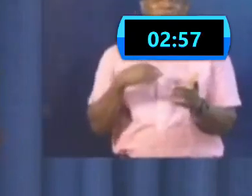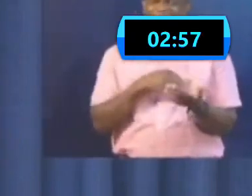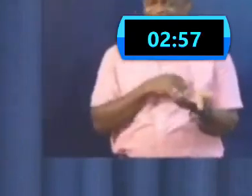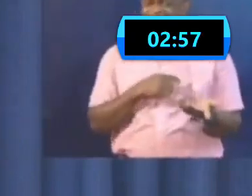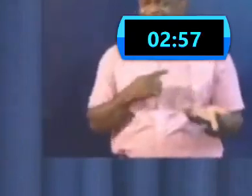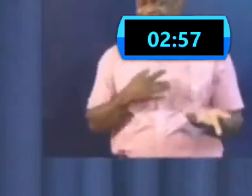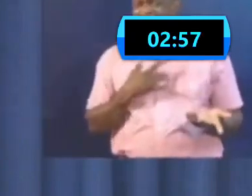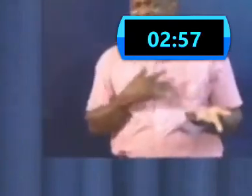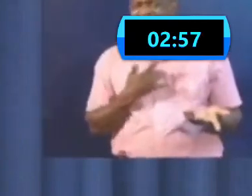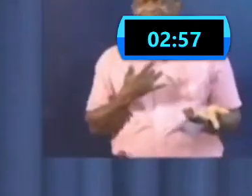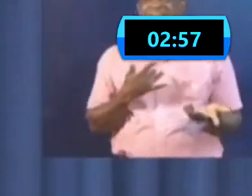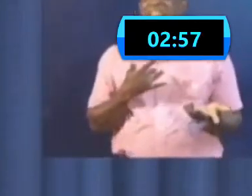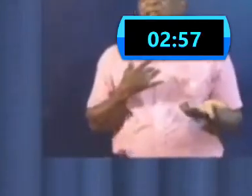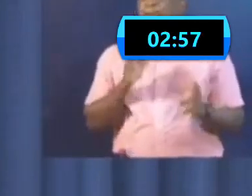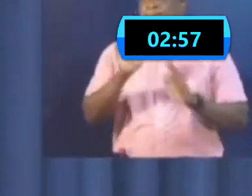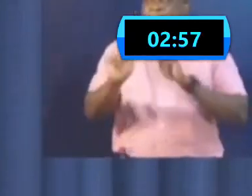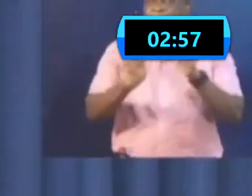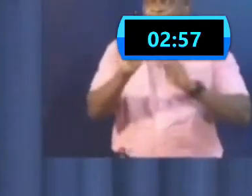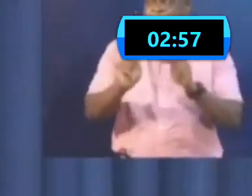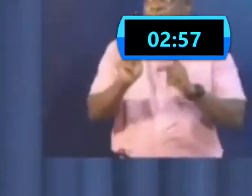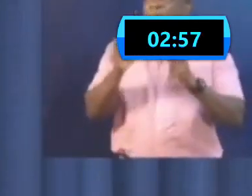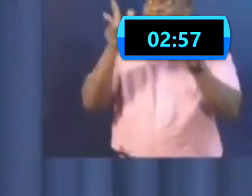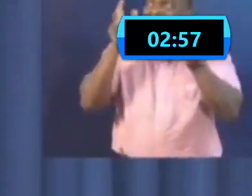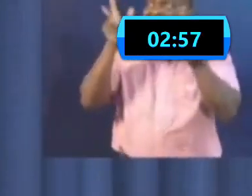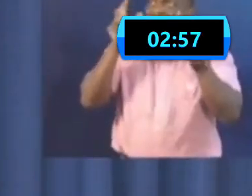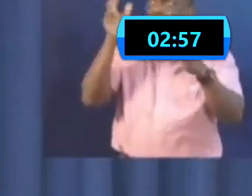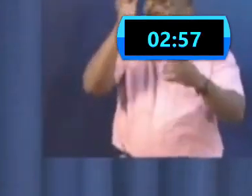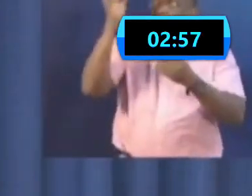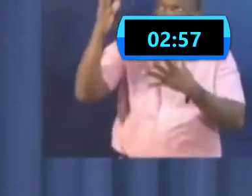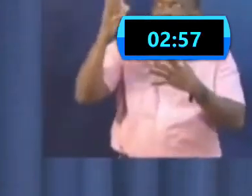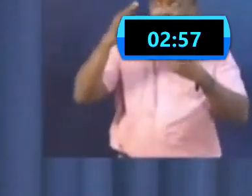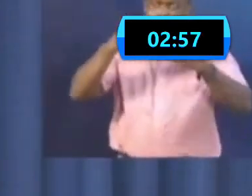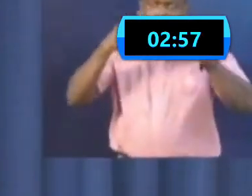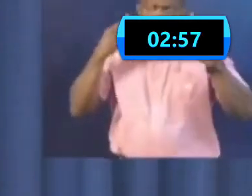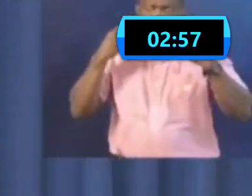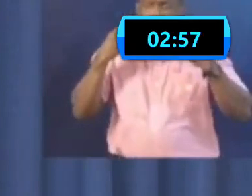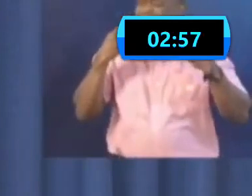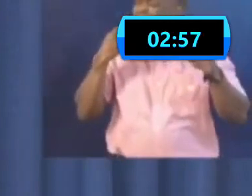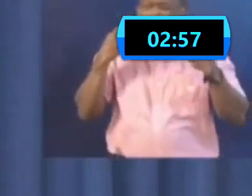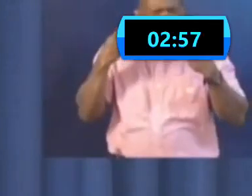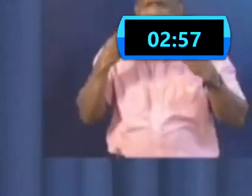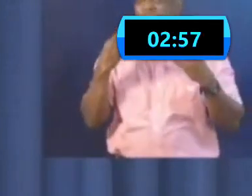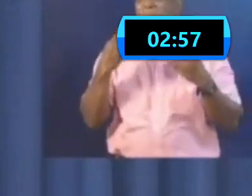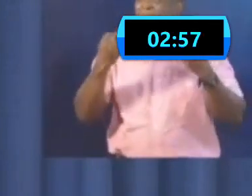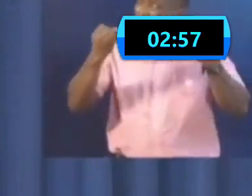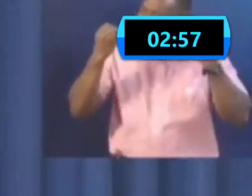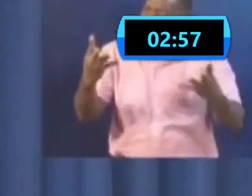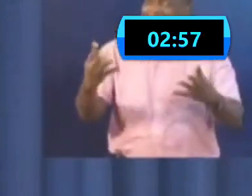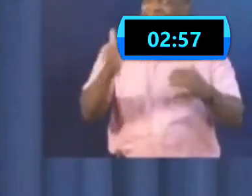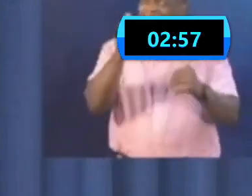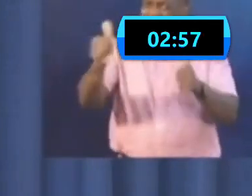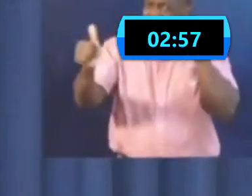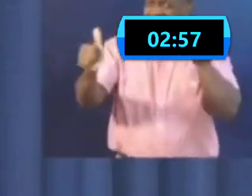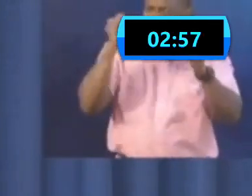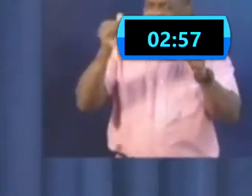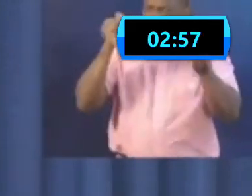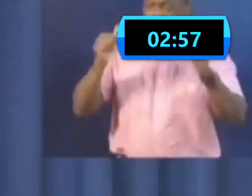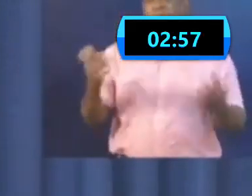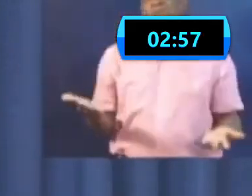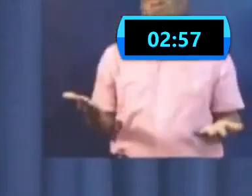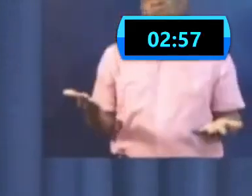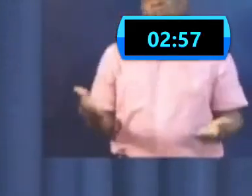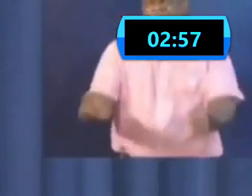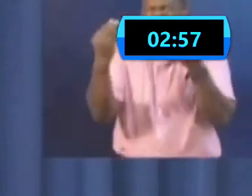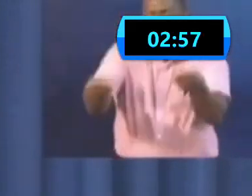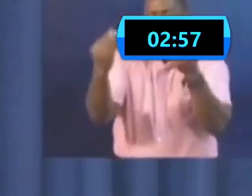sufficiently responding to this biggest component of our response, which is the wearing of masks. We talked